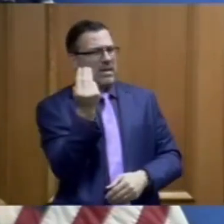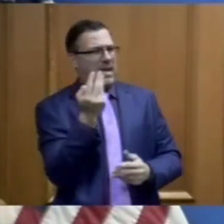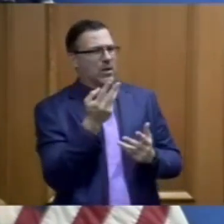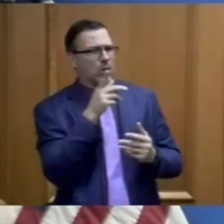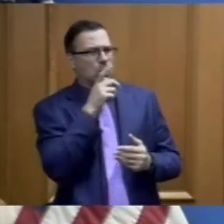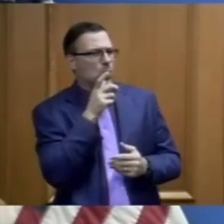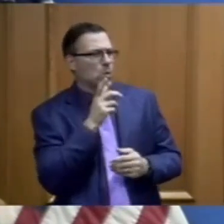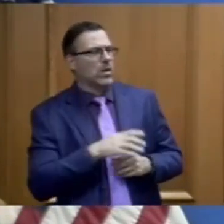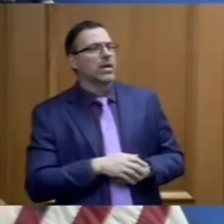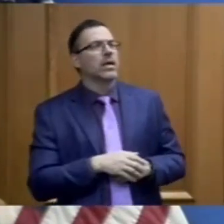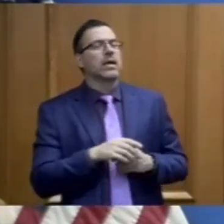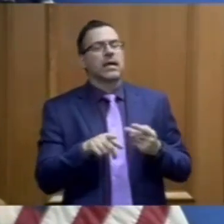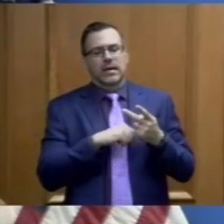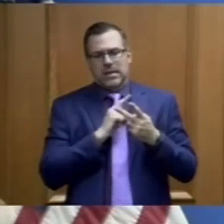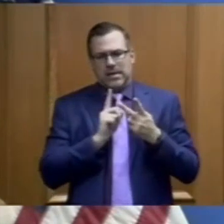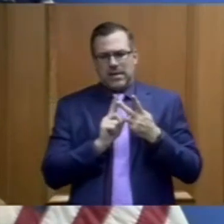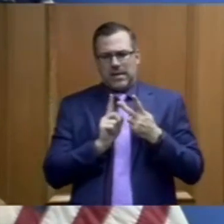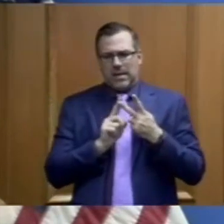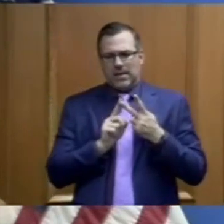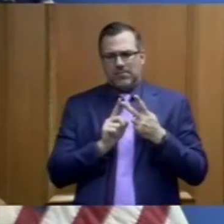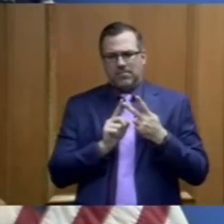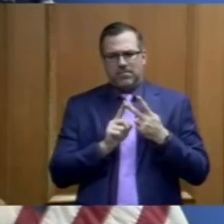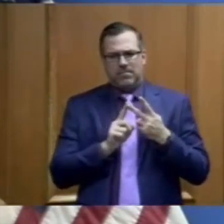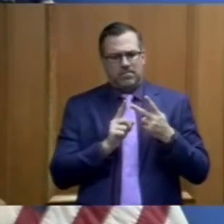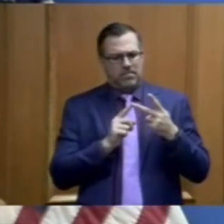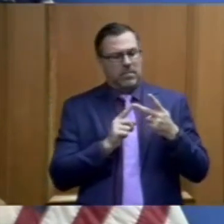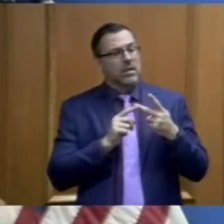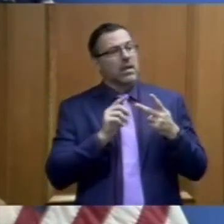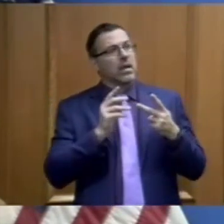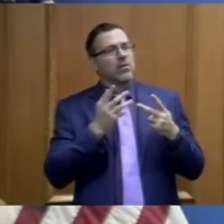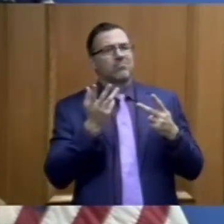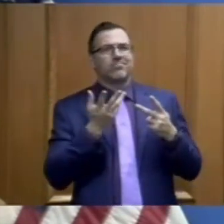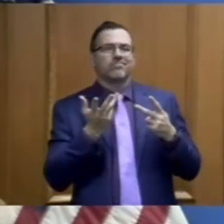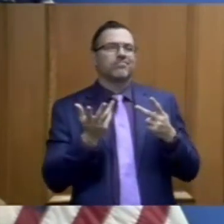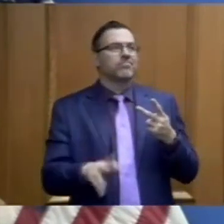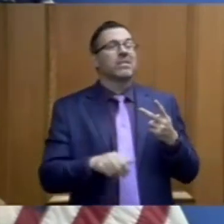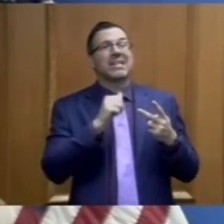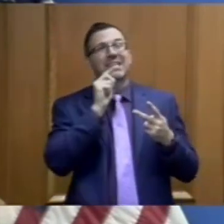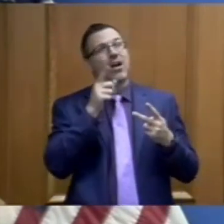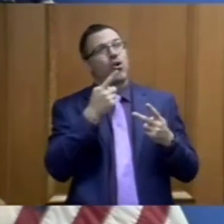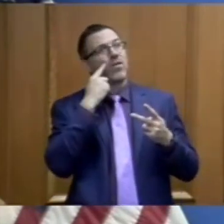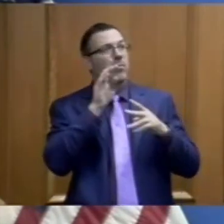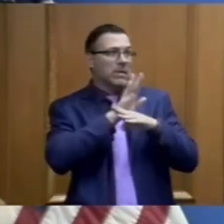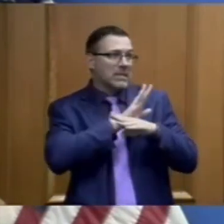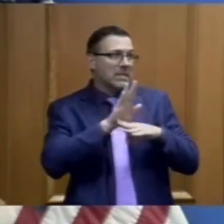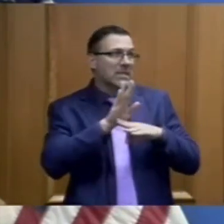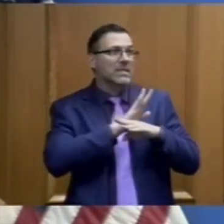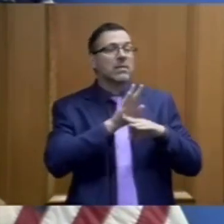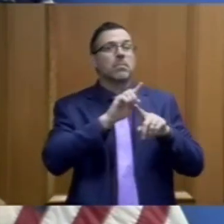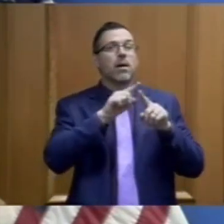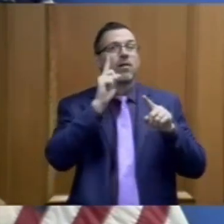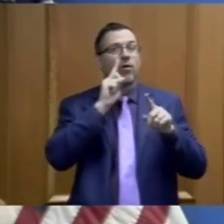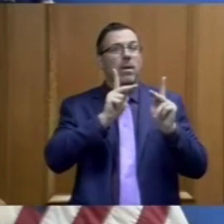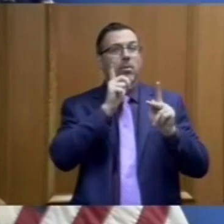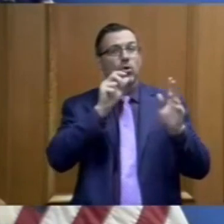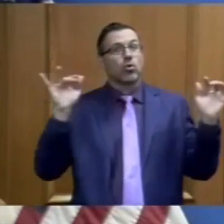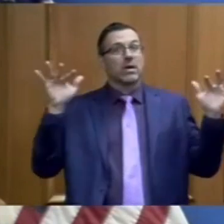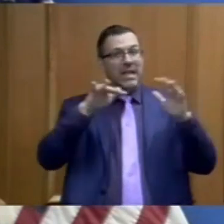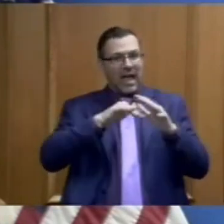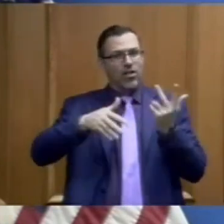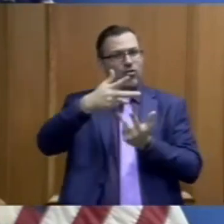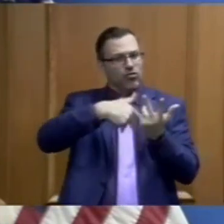first of all? And then secondly, what is it going to mean not just for businesses but gatherings around the state? So